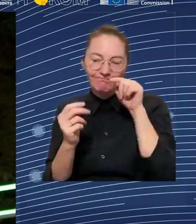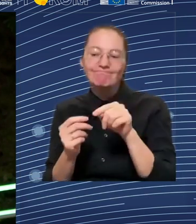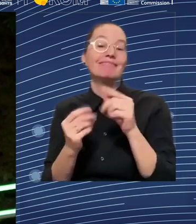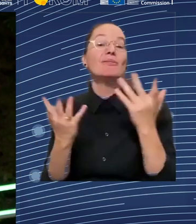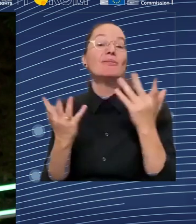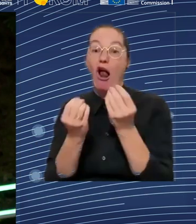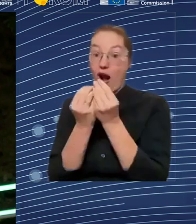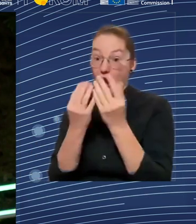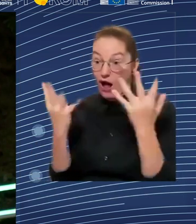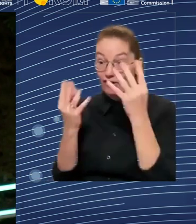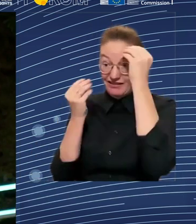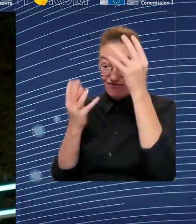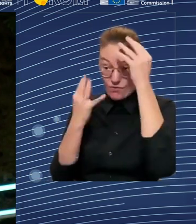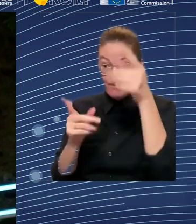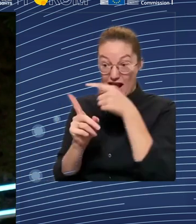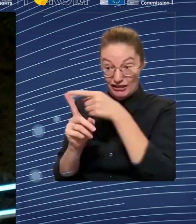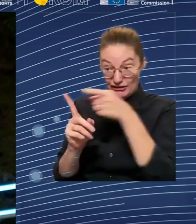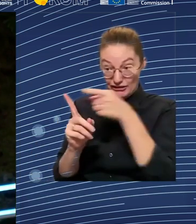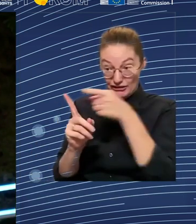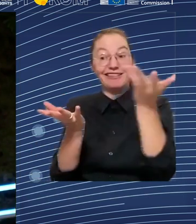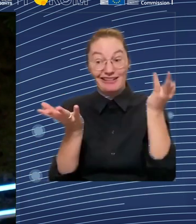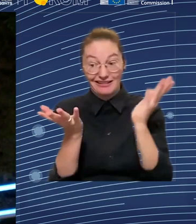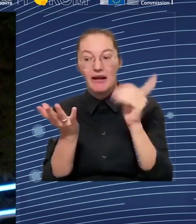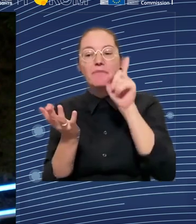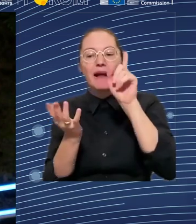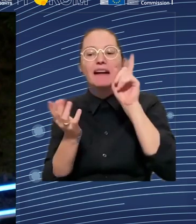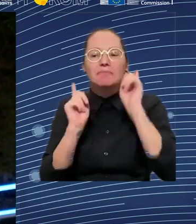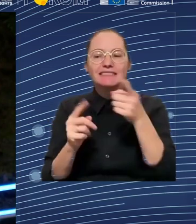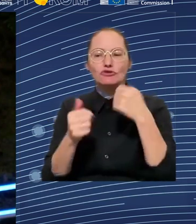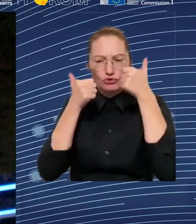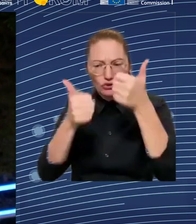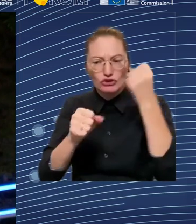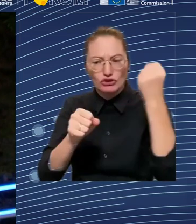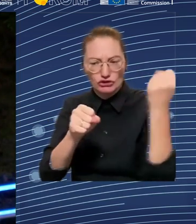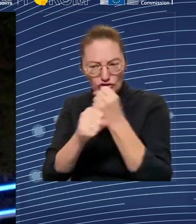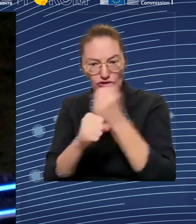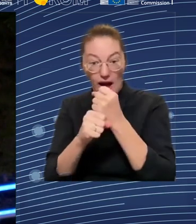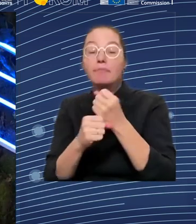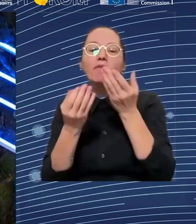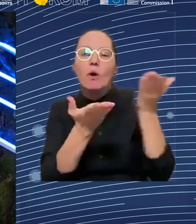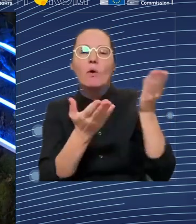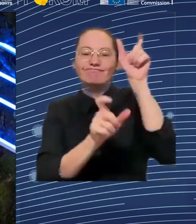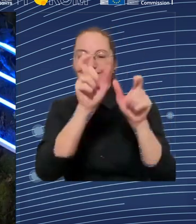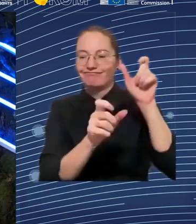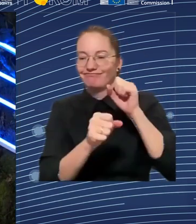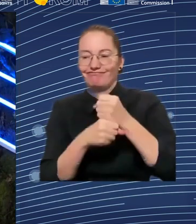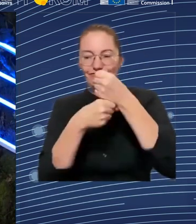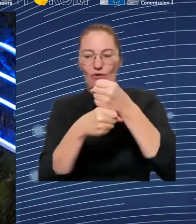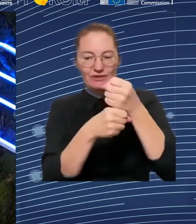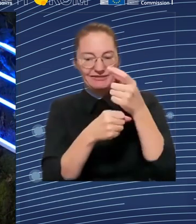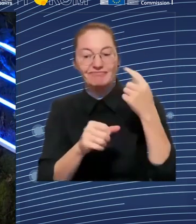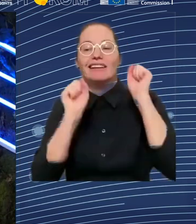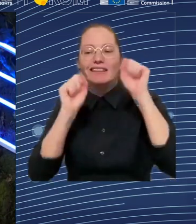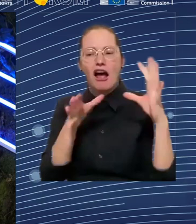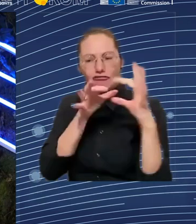to help them up-skill and re-skill as a result of these transitions. Thank you, Mark. Before I turn to